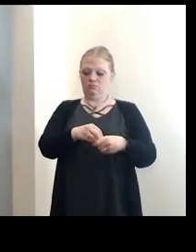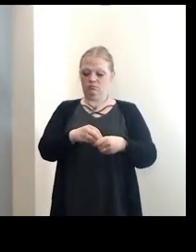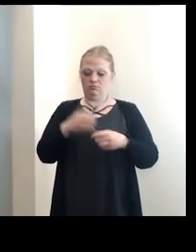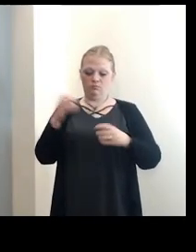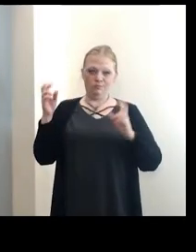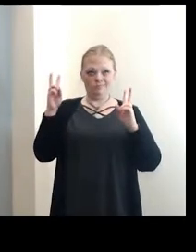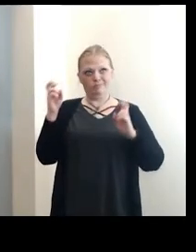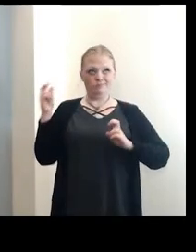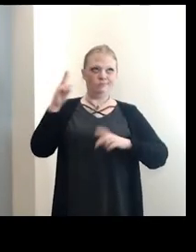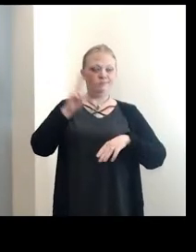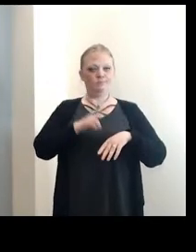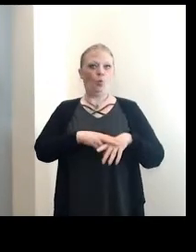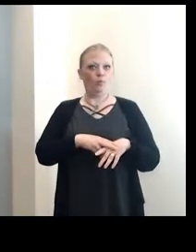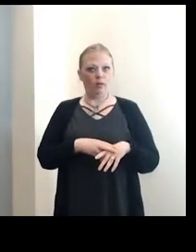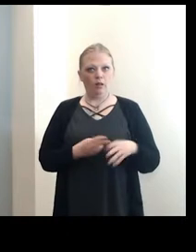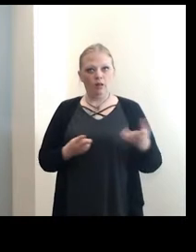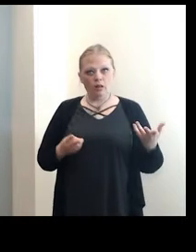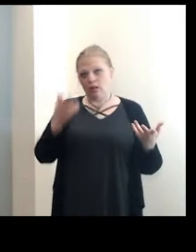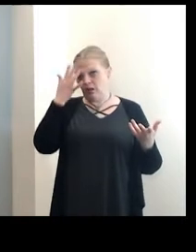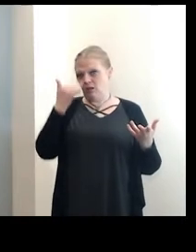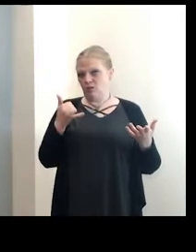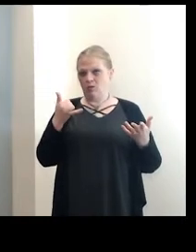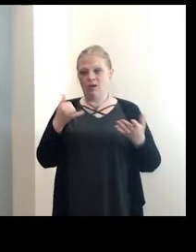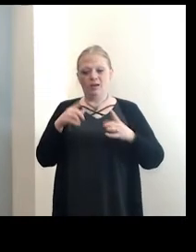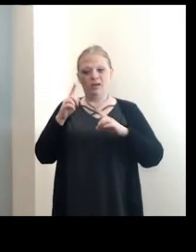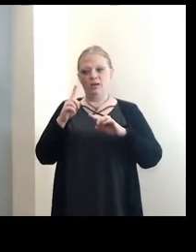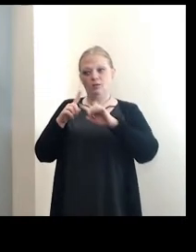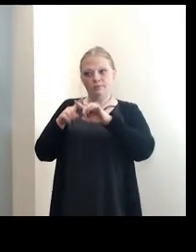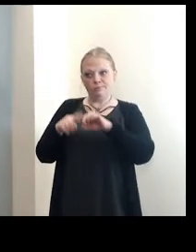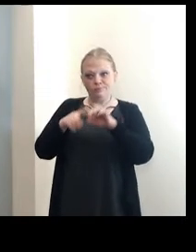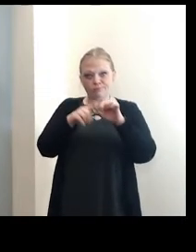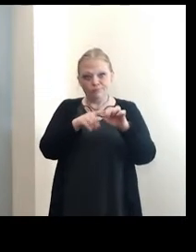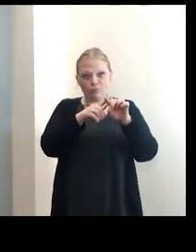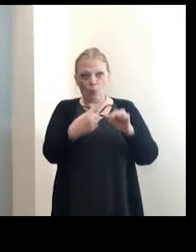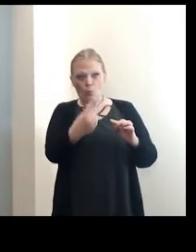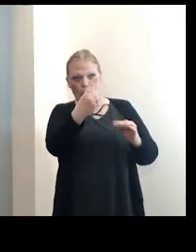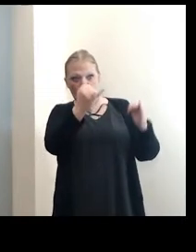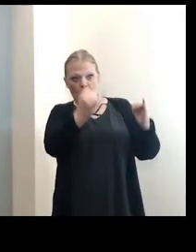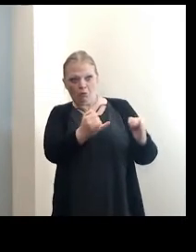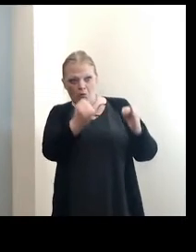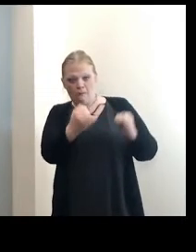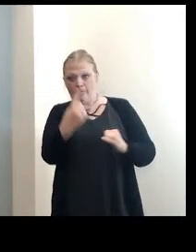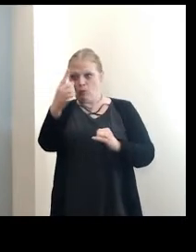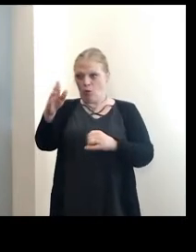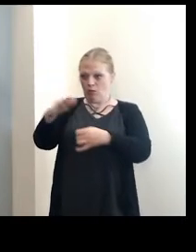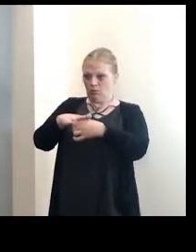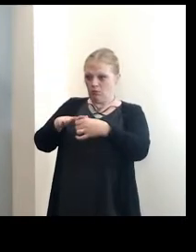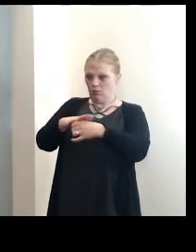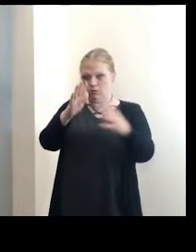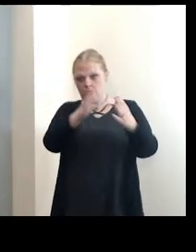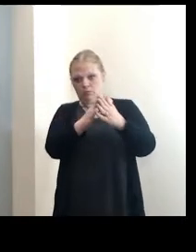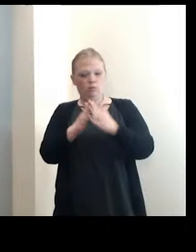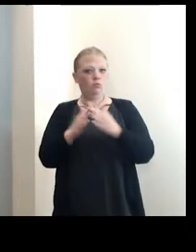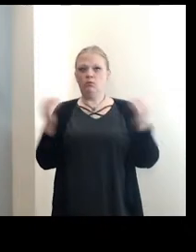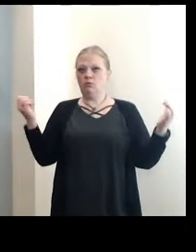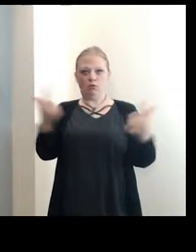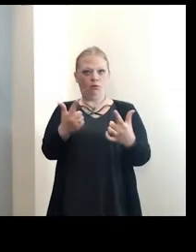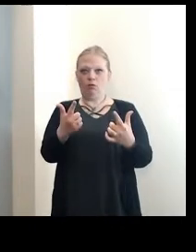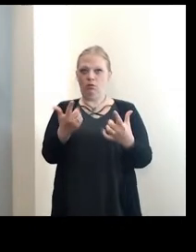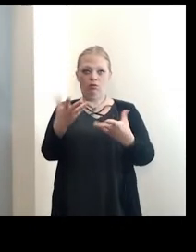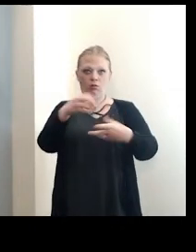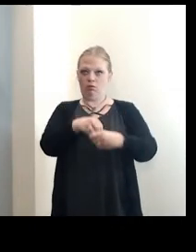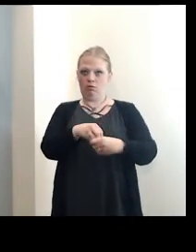get back to normal, and that's why it can't be dependent upon any one individual, any one neighborhood, any one town. Everyone has to play a role,